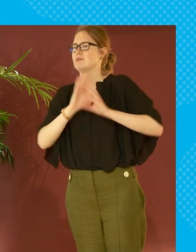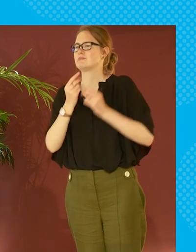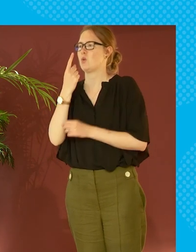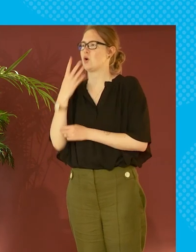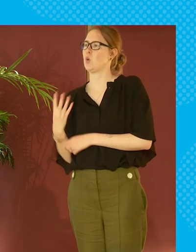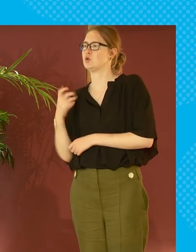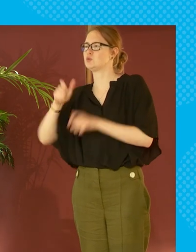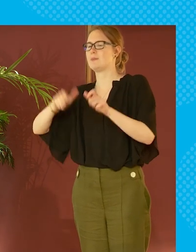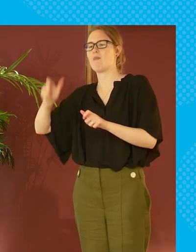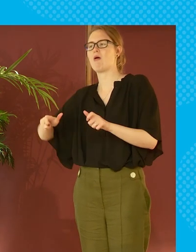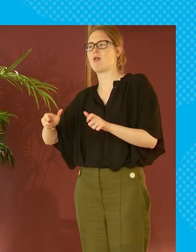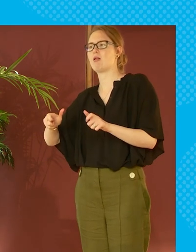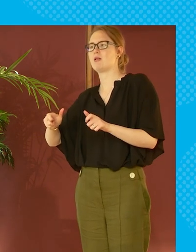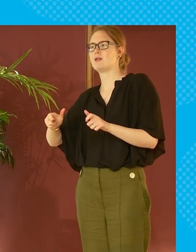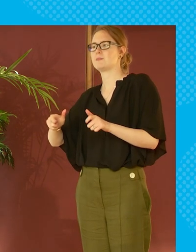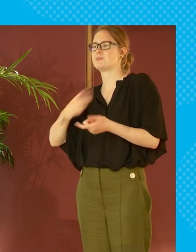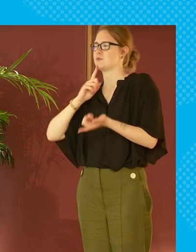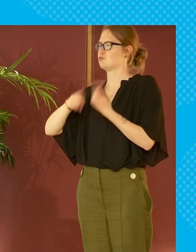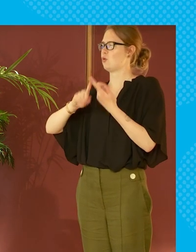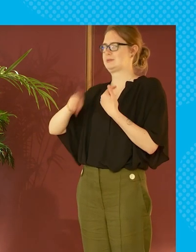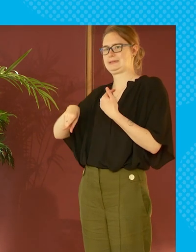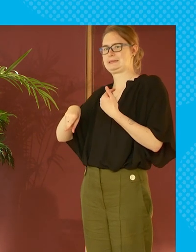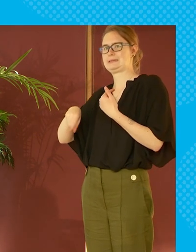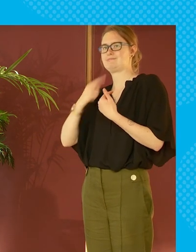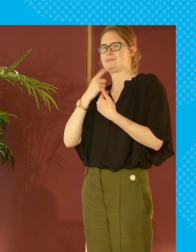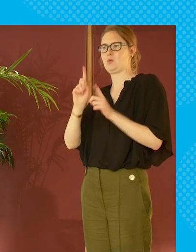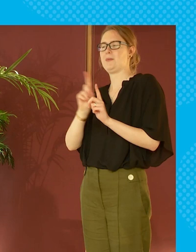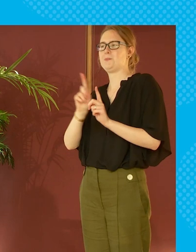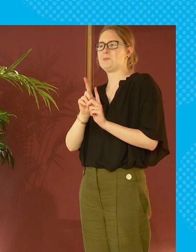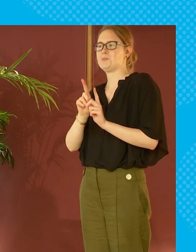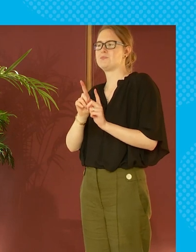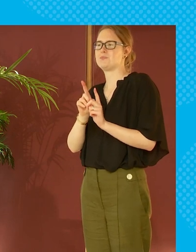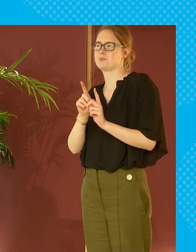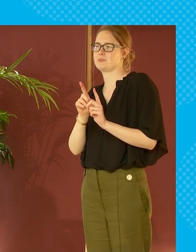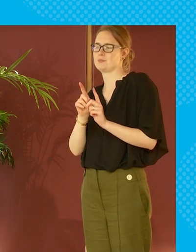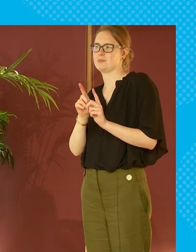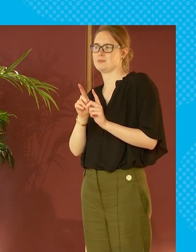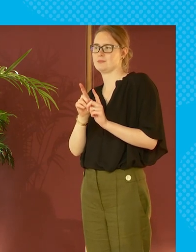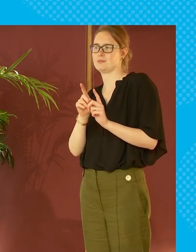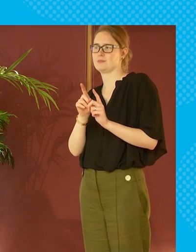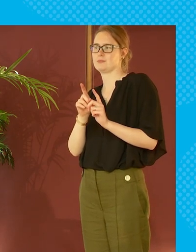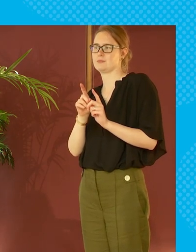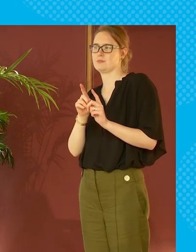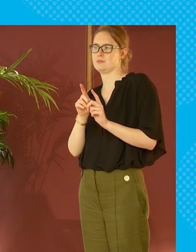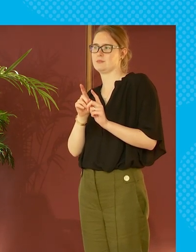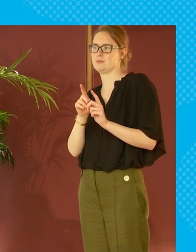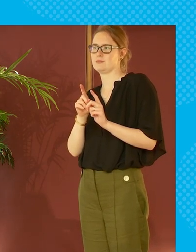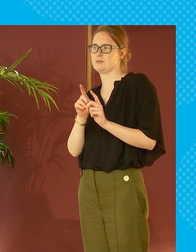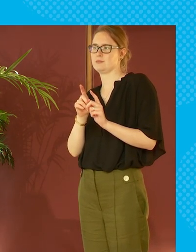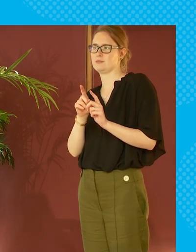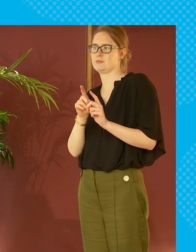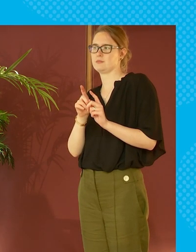that a quarter of people a quarter of uh respondents in the survey said that um the the poor don't